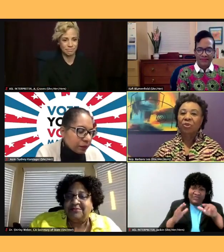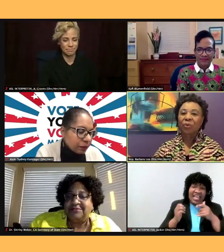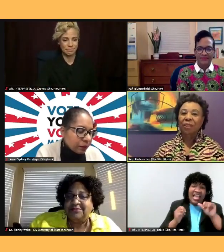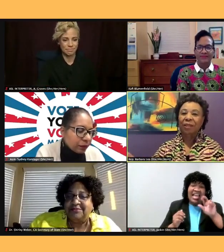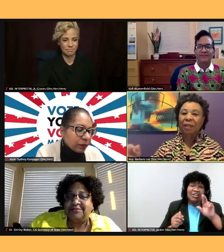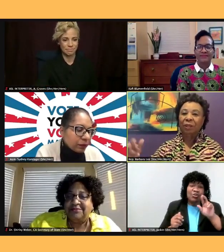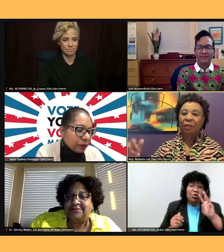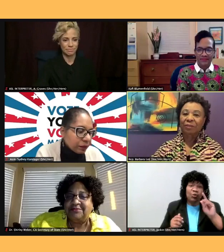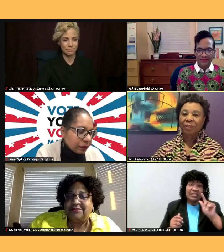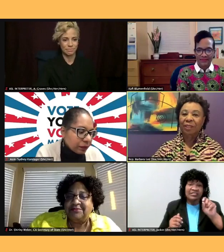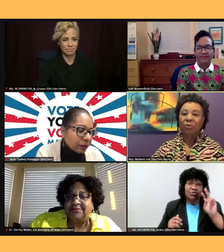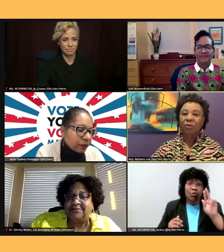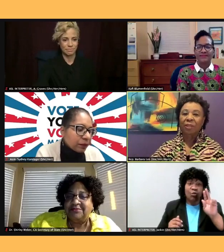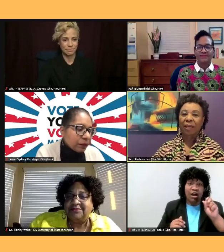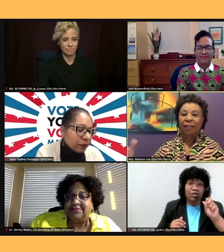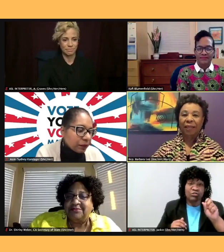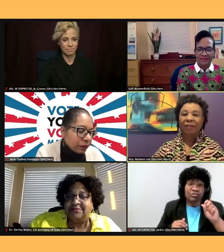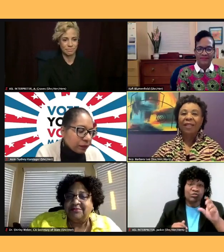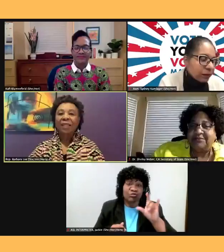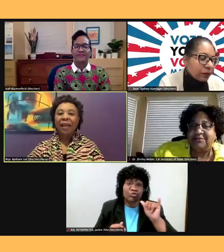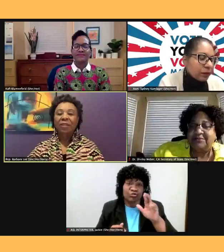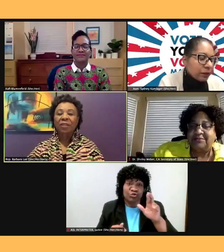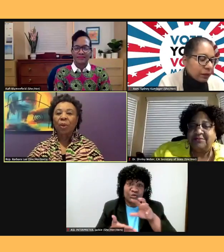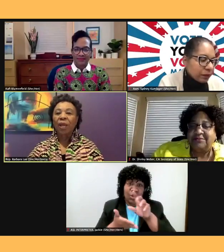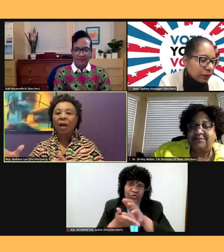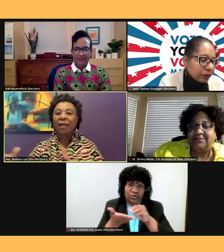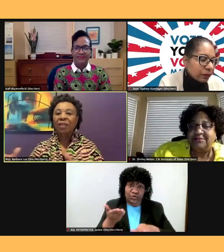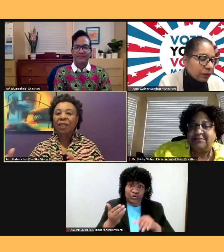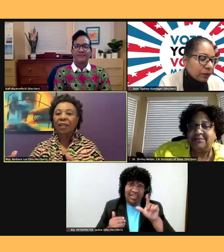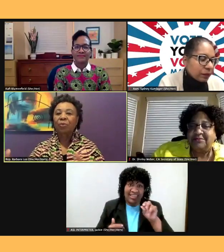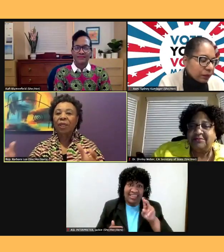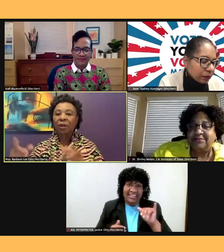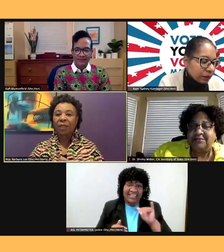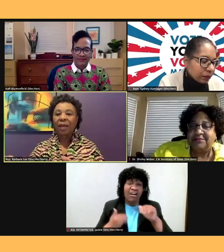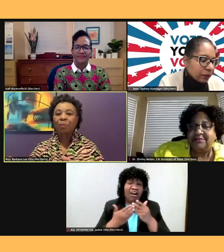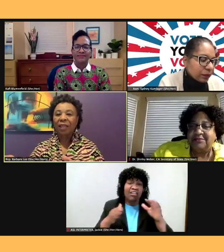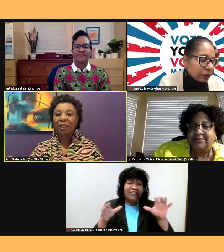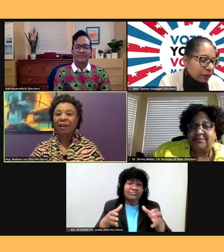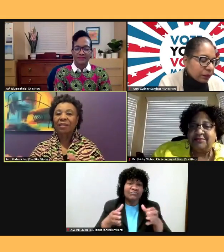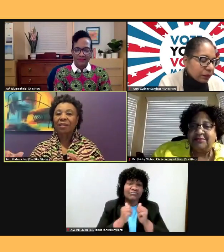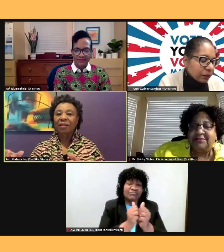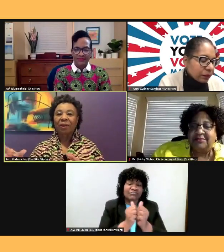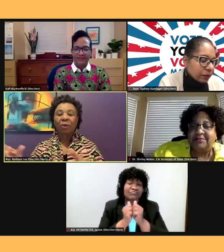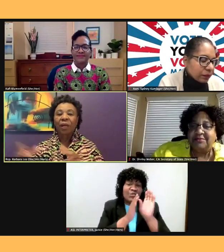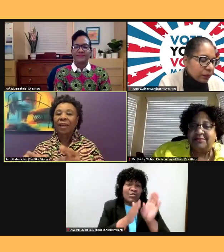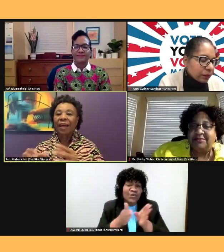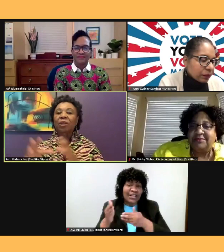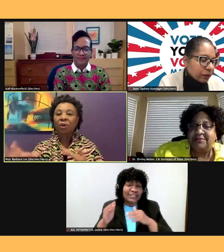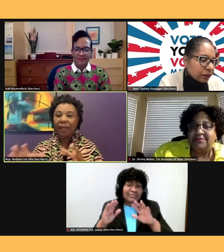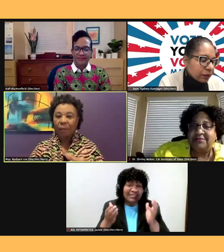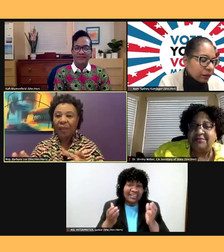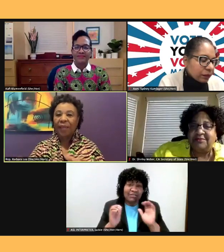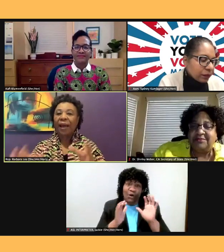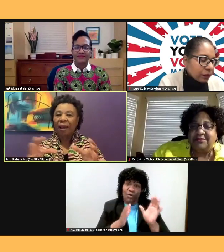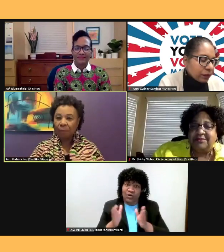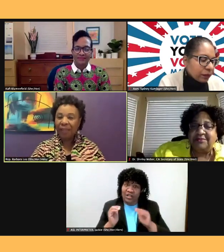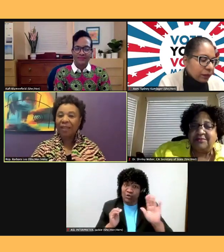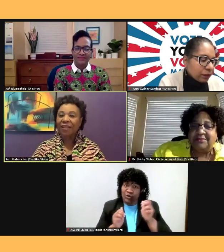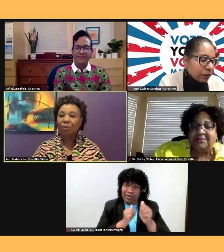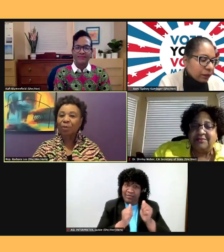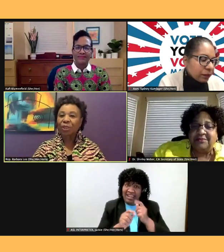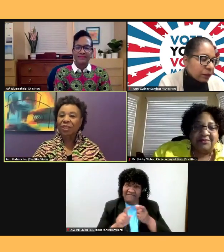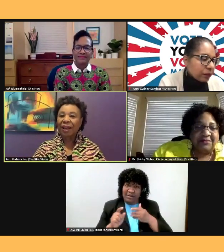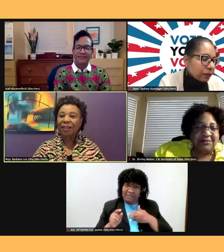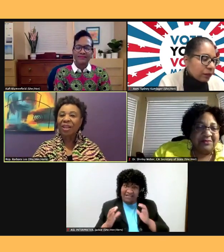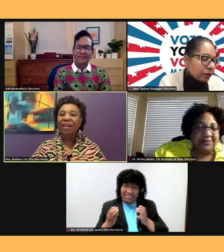student at Laney. And so we all got together. We organized my class, organized her campaign out of my class at Mills College.